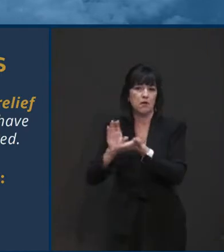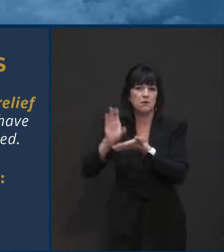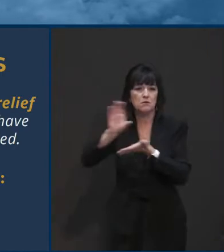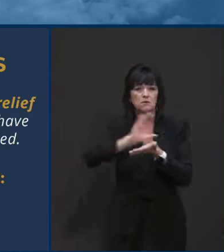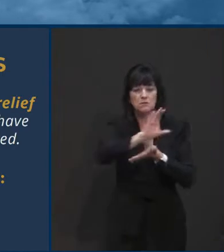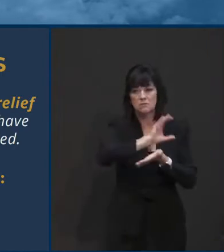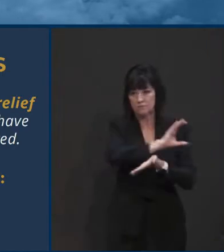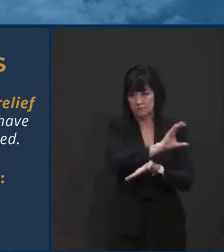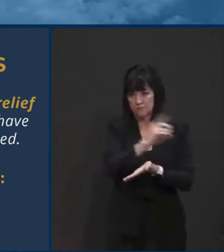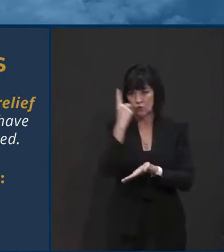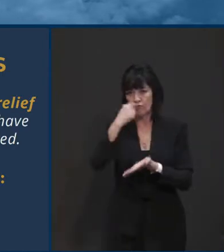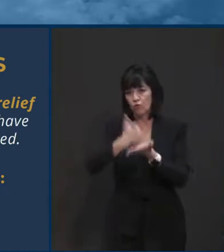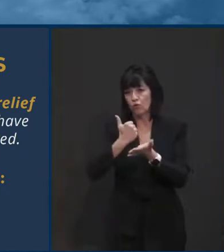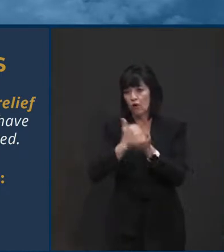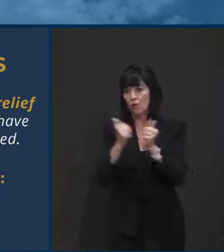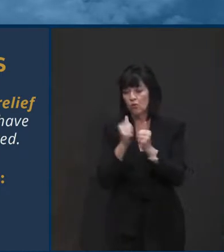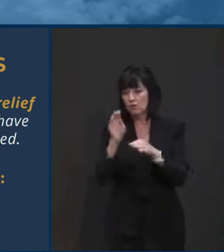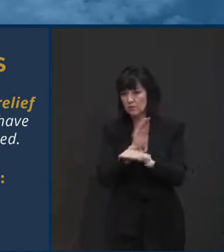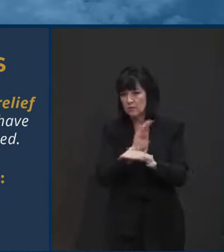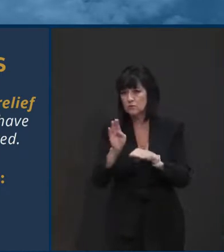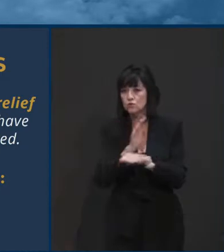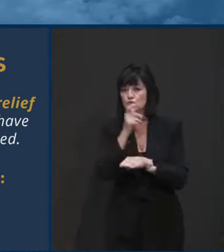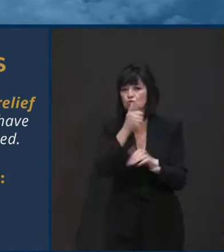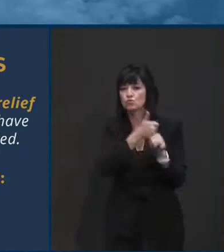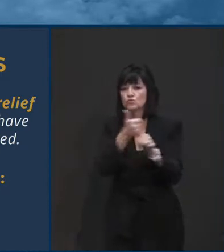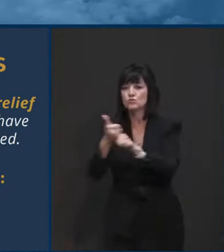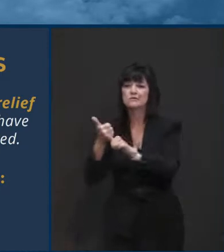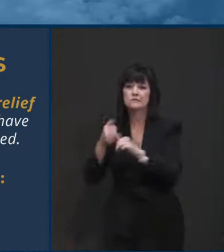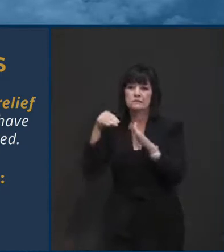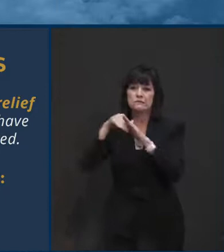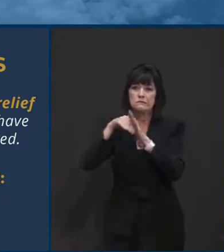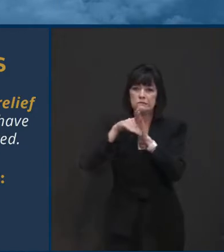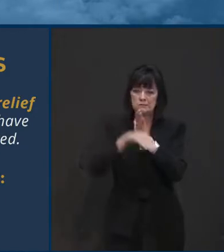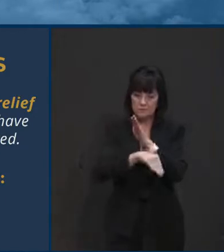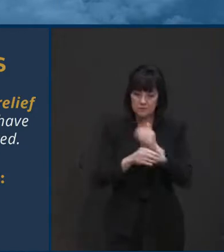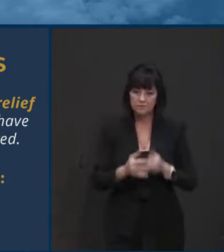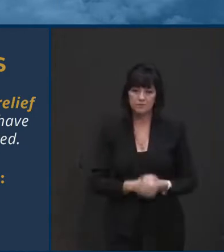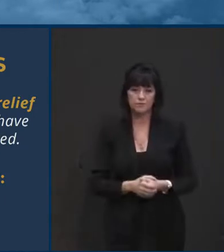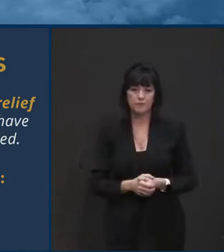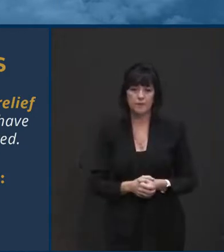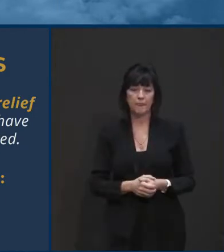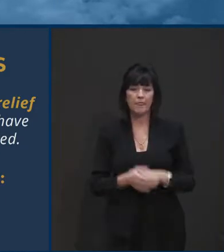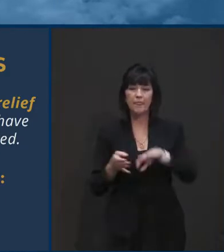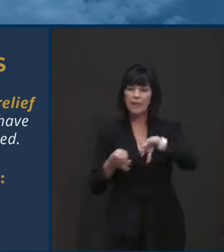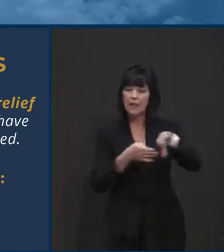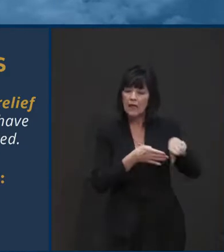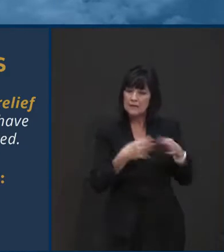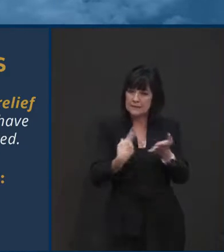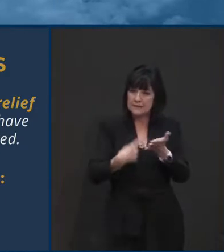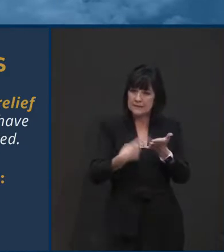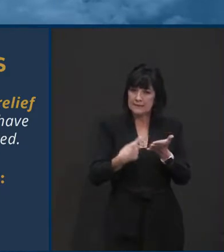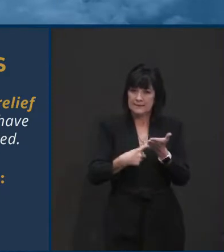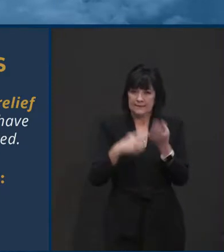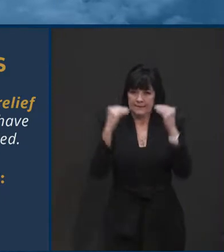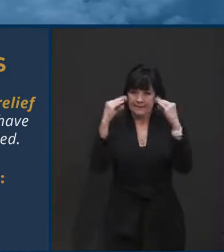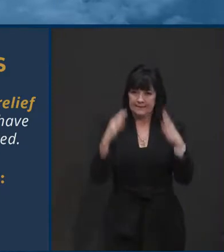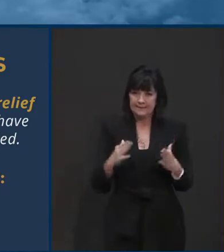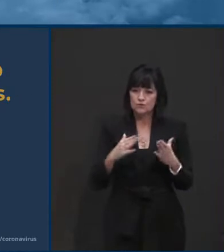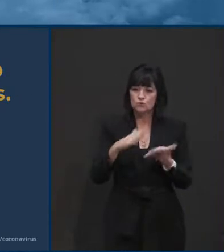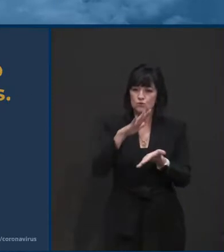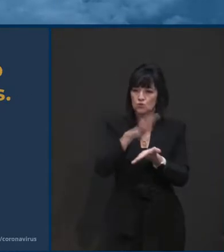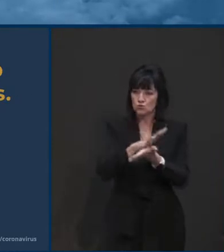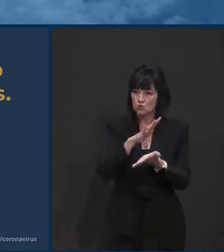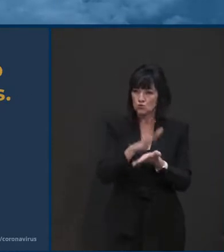You know, part of, uh, the teachers have done and educators have done a really extraordinary job, uh, in continuing to